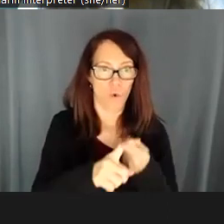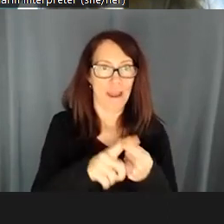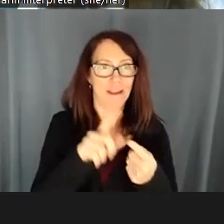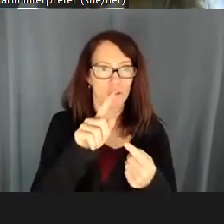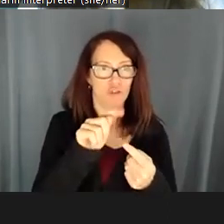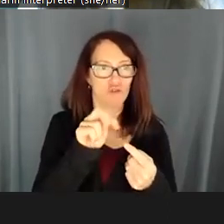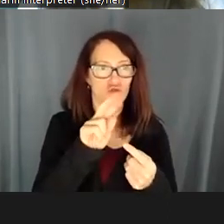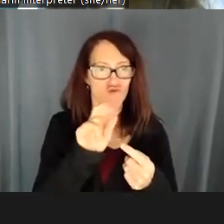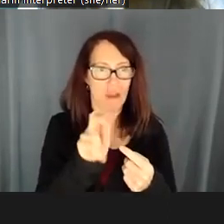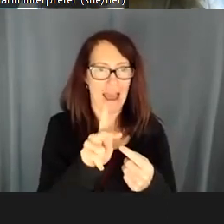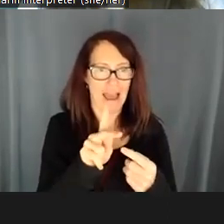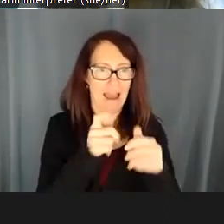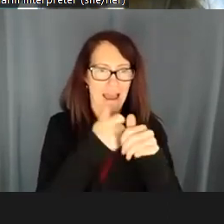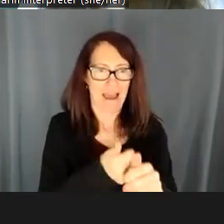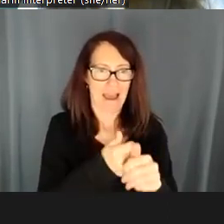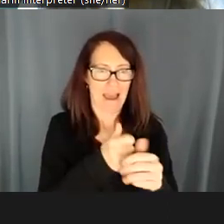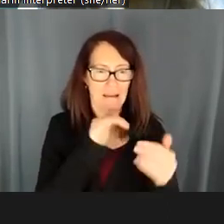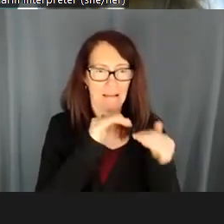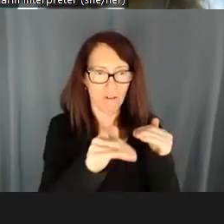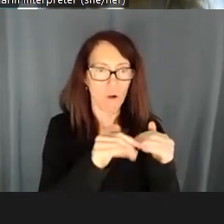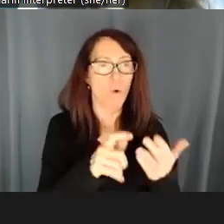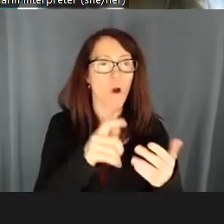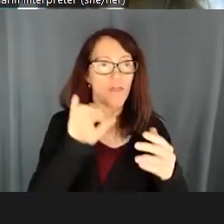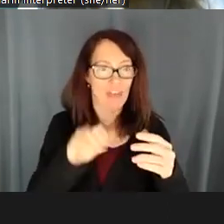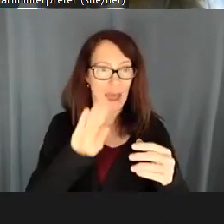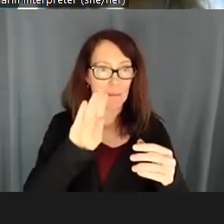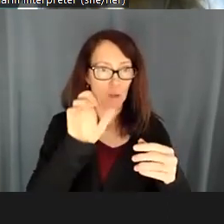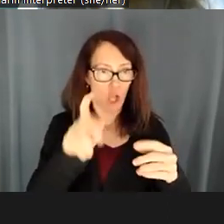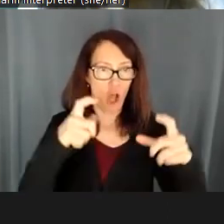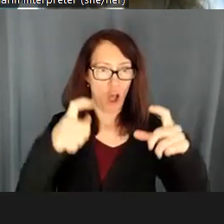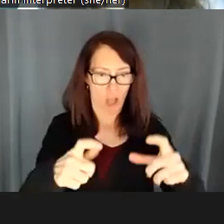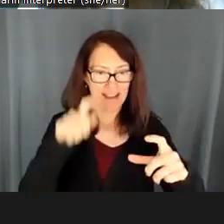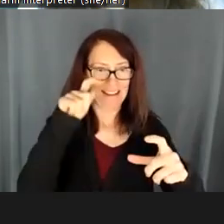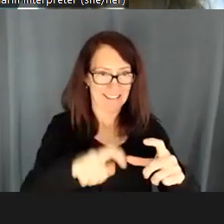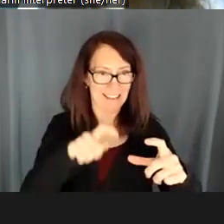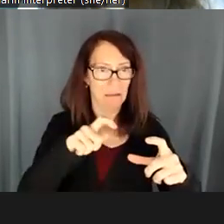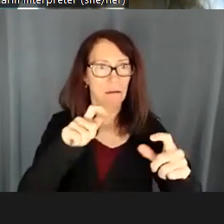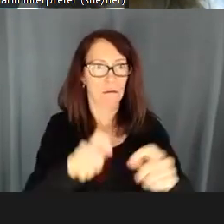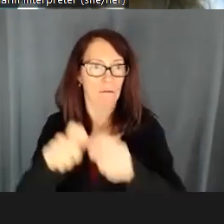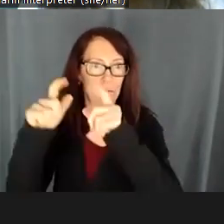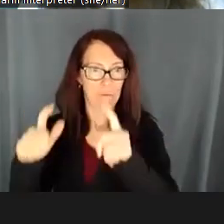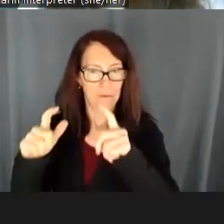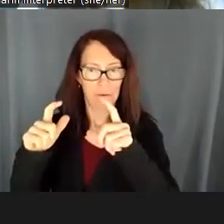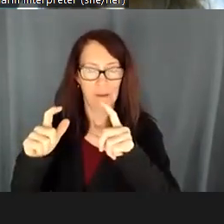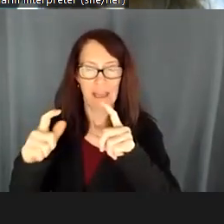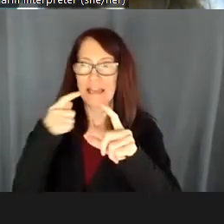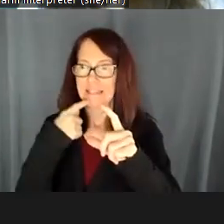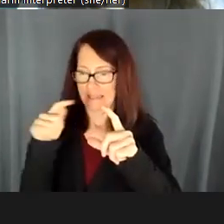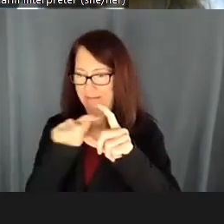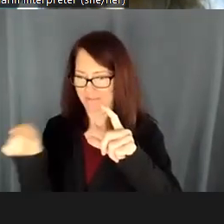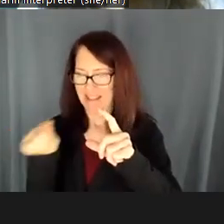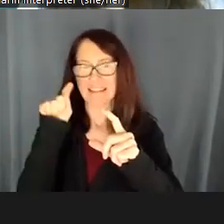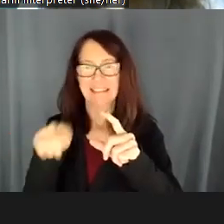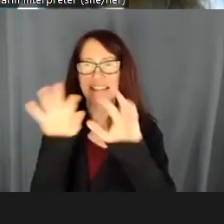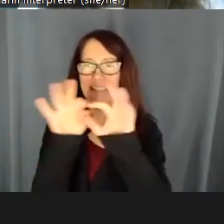at a particular block group, what the pop up screen tells you is the language information for the